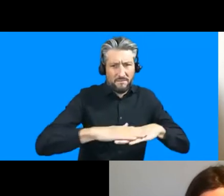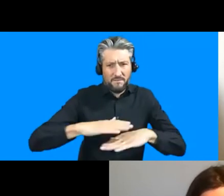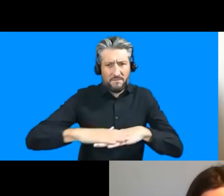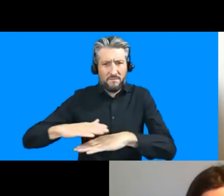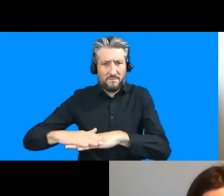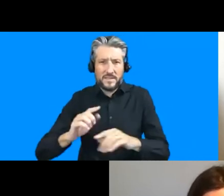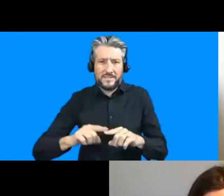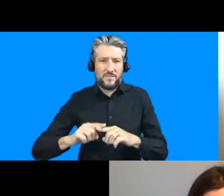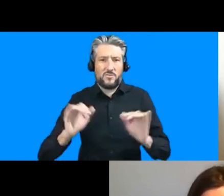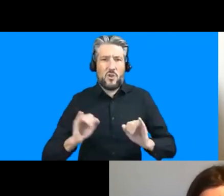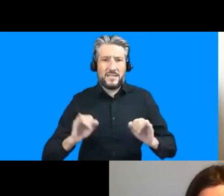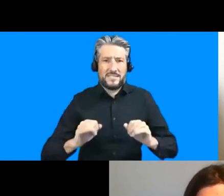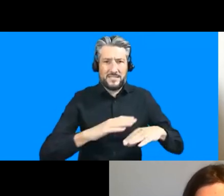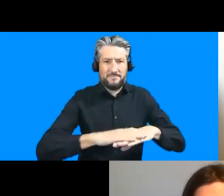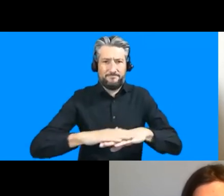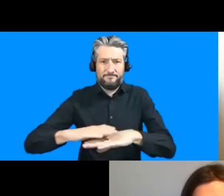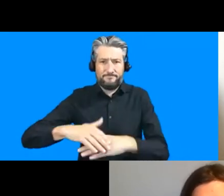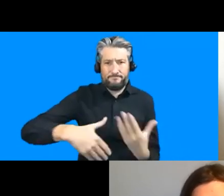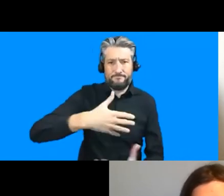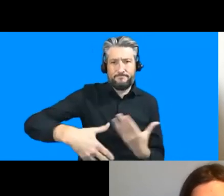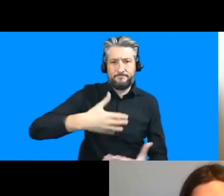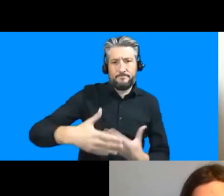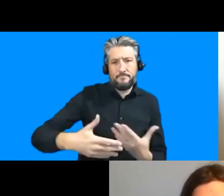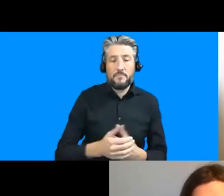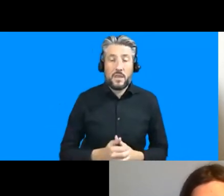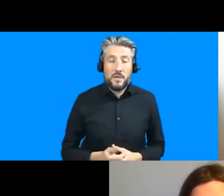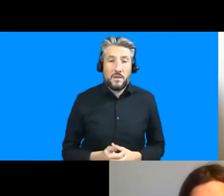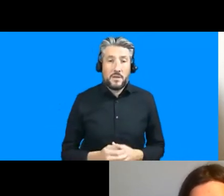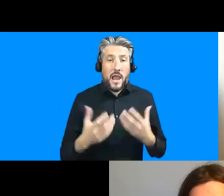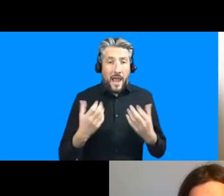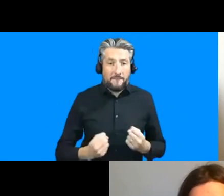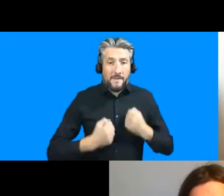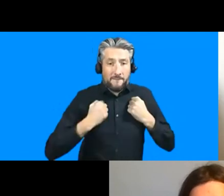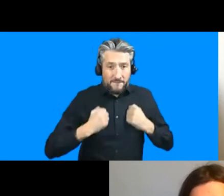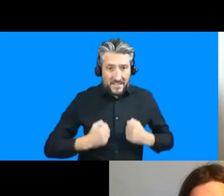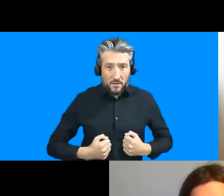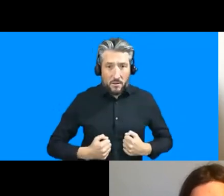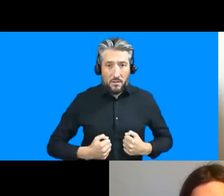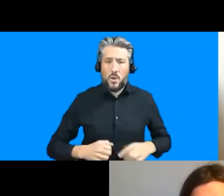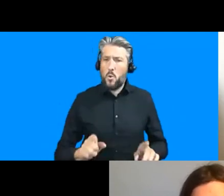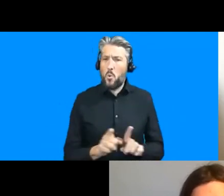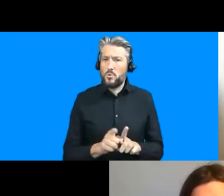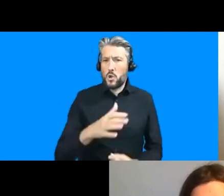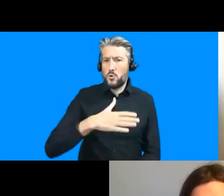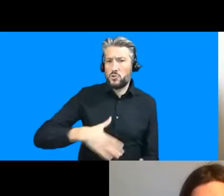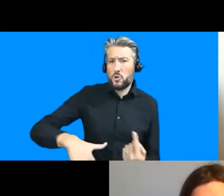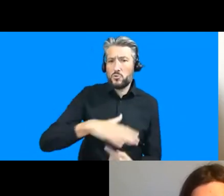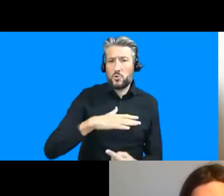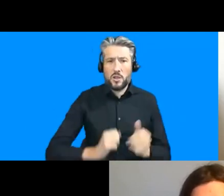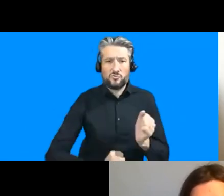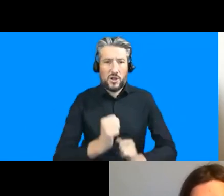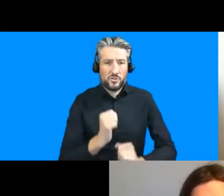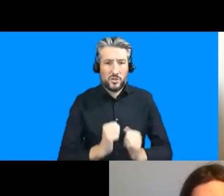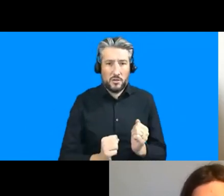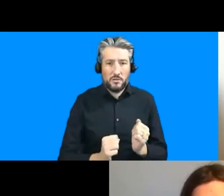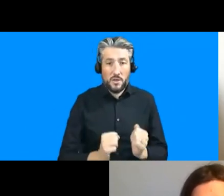infrastructure i think recognizing that that's not just physical though the physical is important it's also social infrastructure and virtual infrastructure